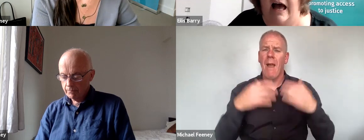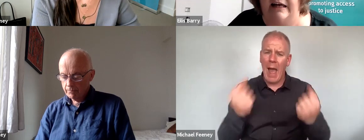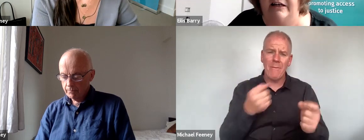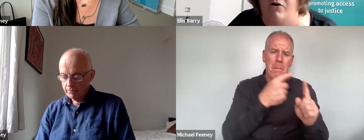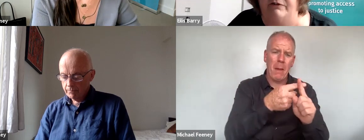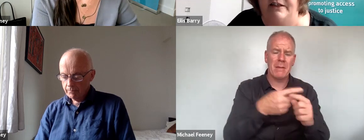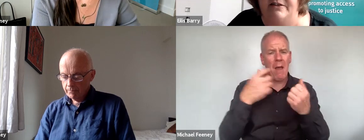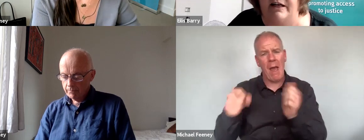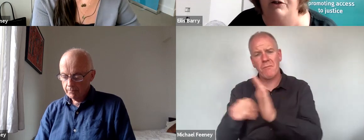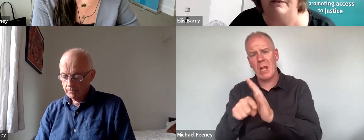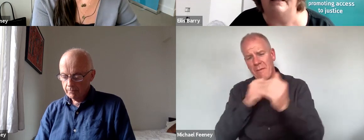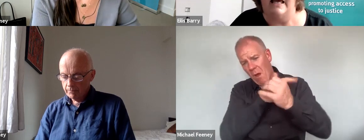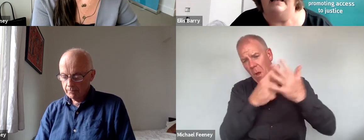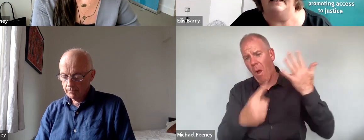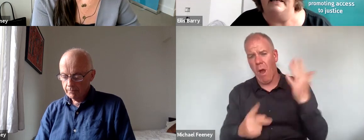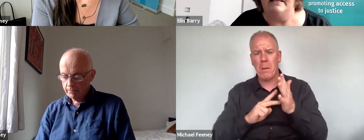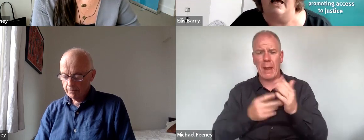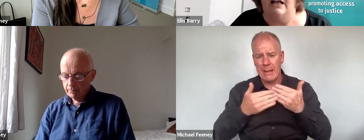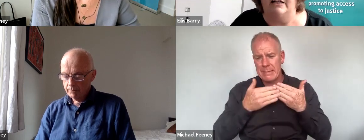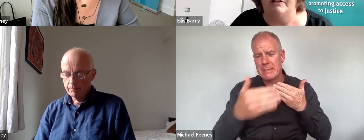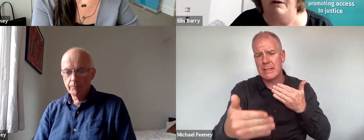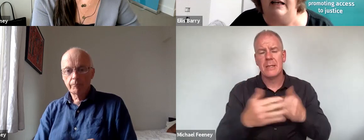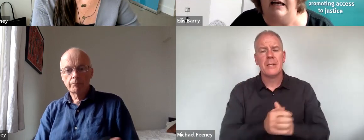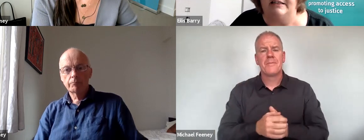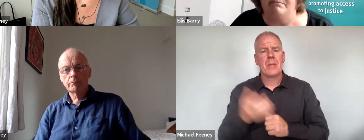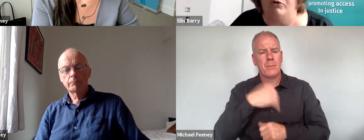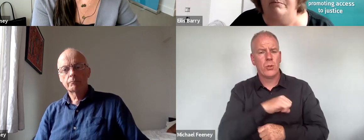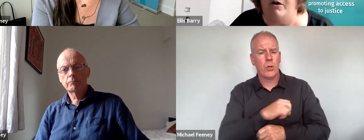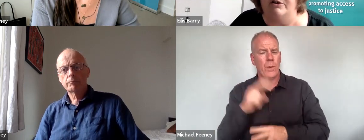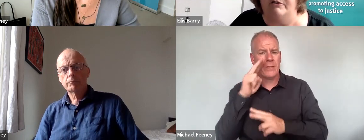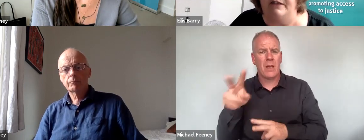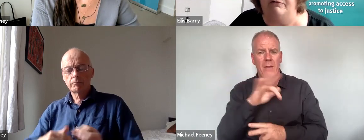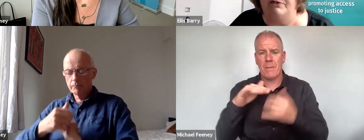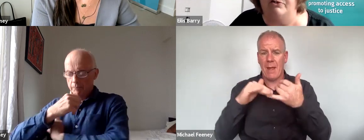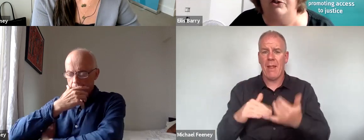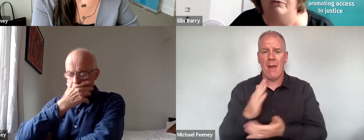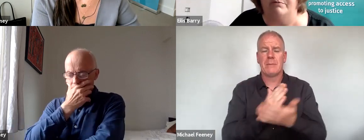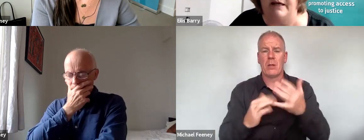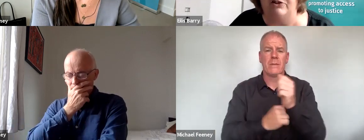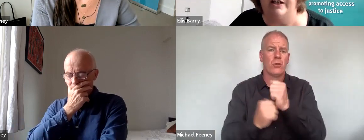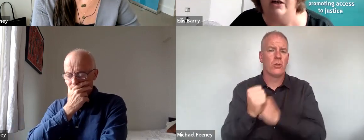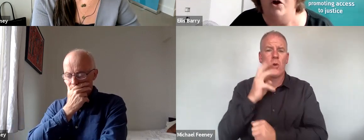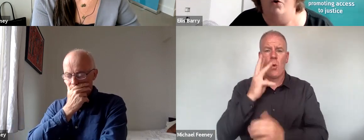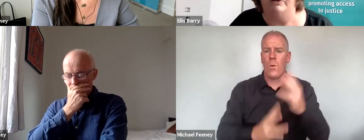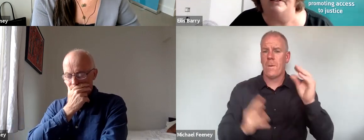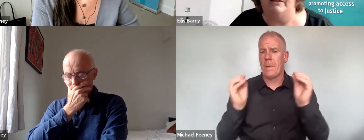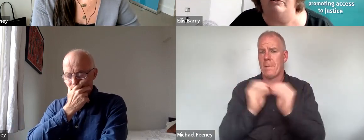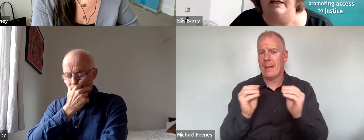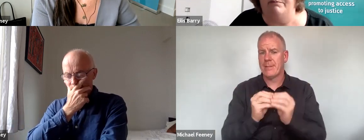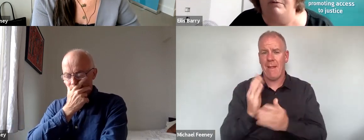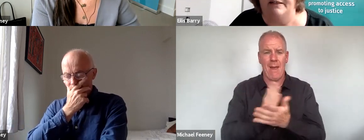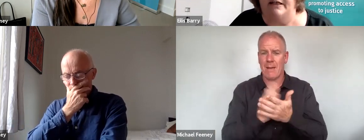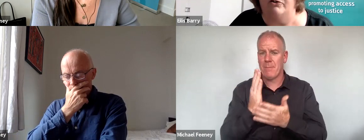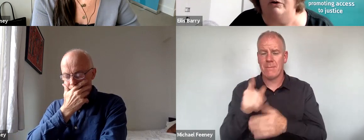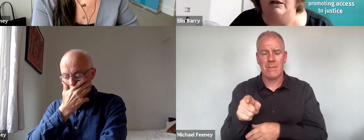in all of these arrangements, as I think it's highlighted by the last important part of the infrastructure work mentioning, which is the